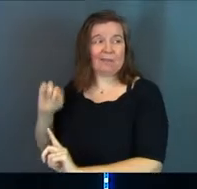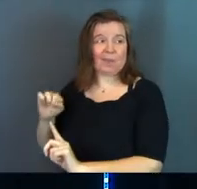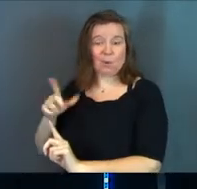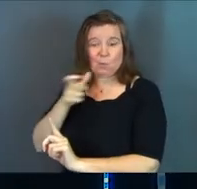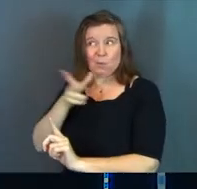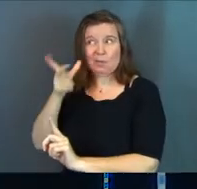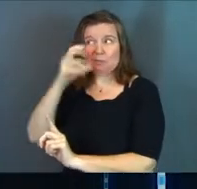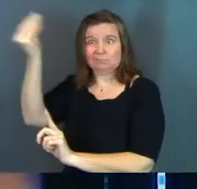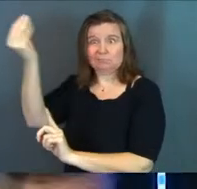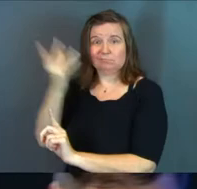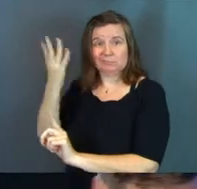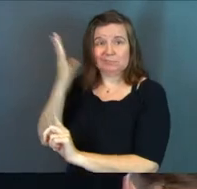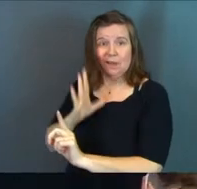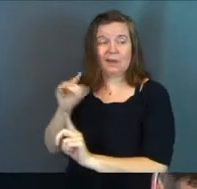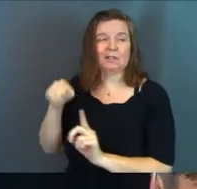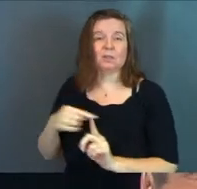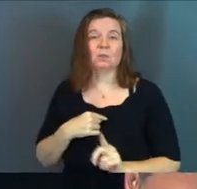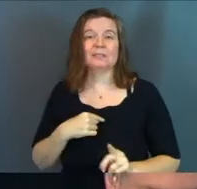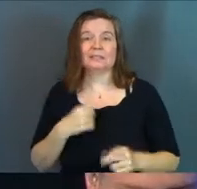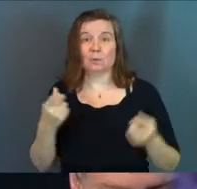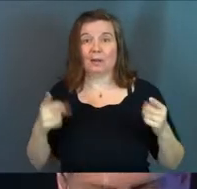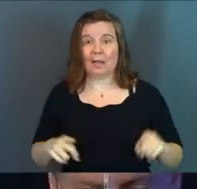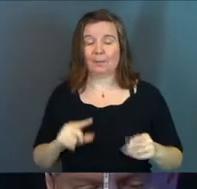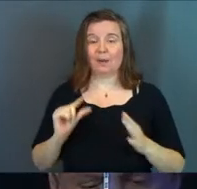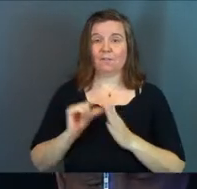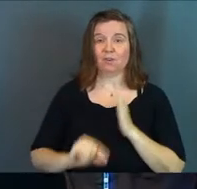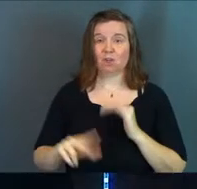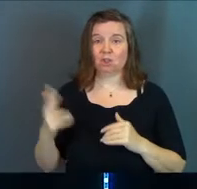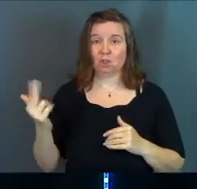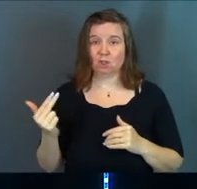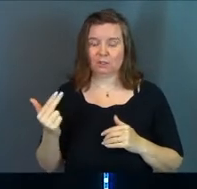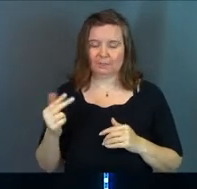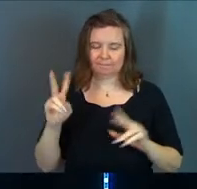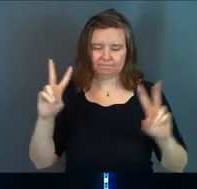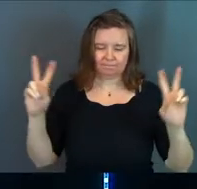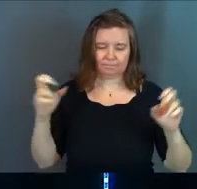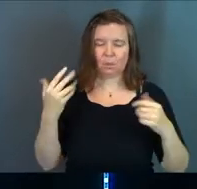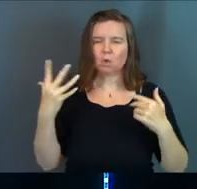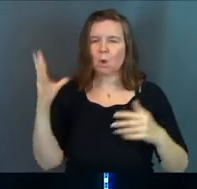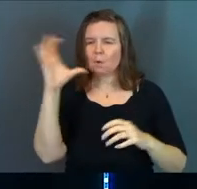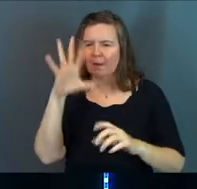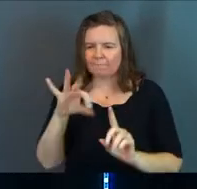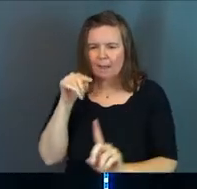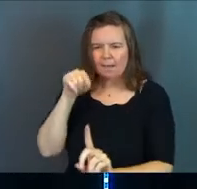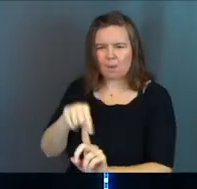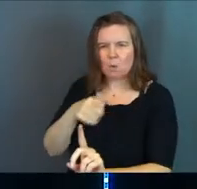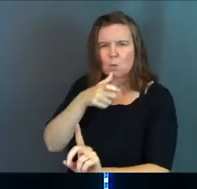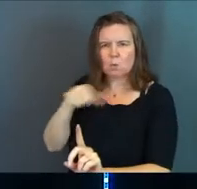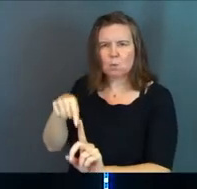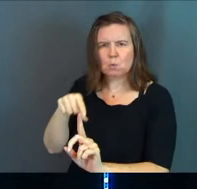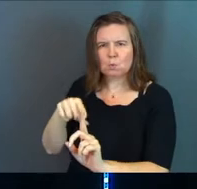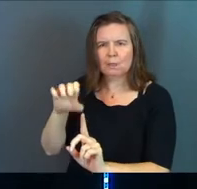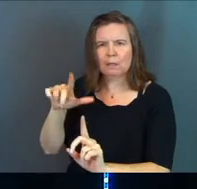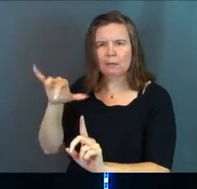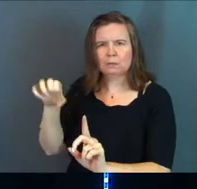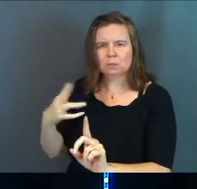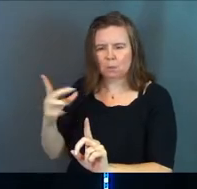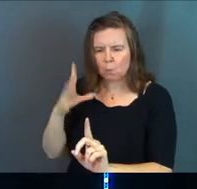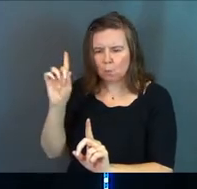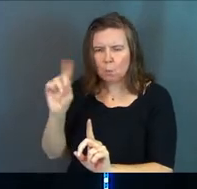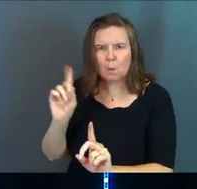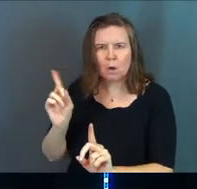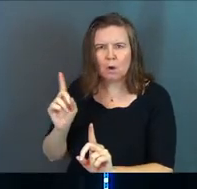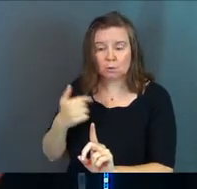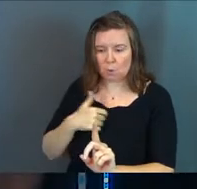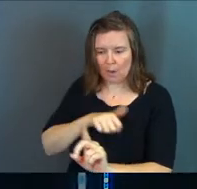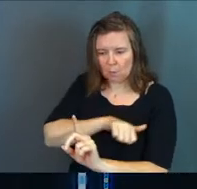actually hears from God. And so this is the scene, verse 13. Go and find out where he is, the king commanded, so I can send